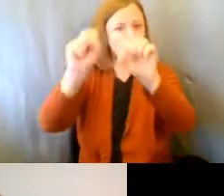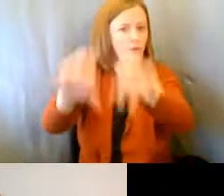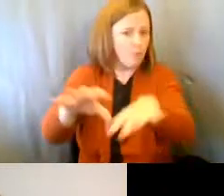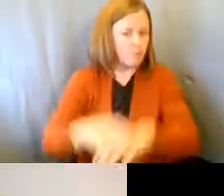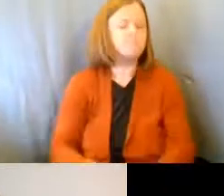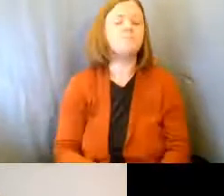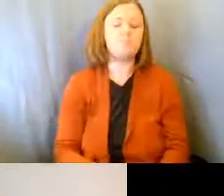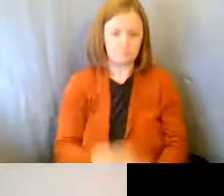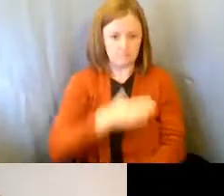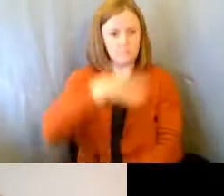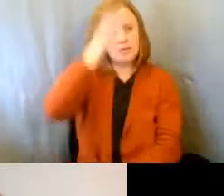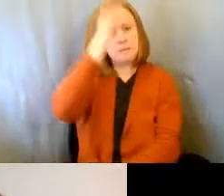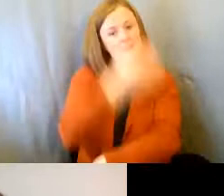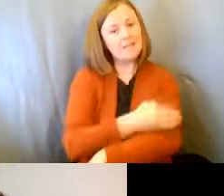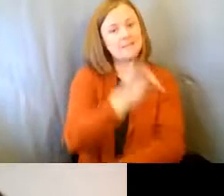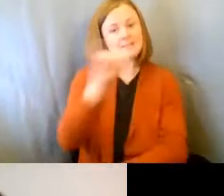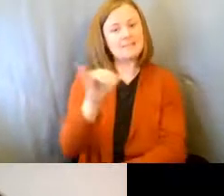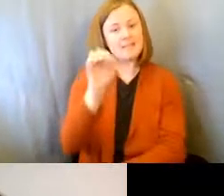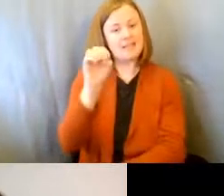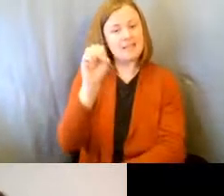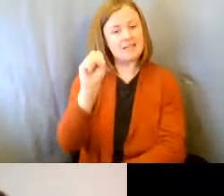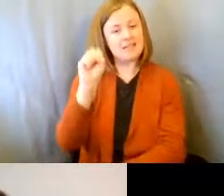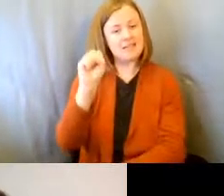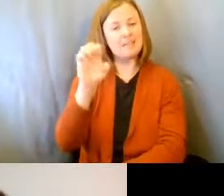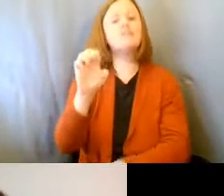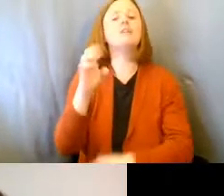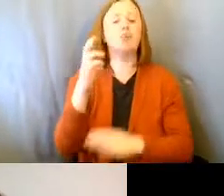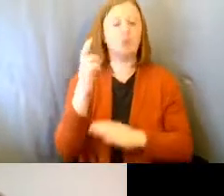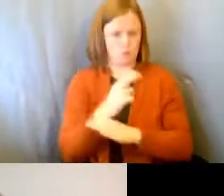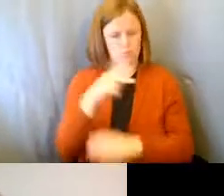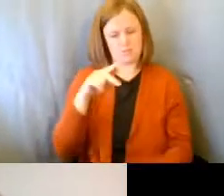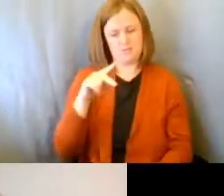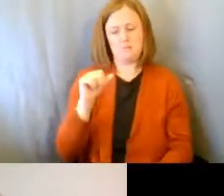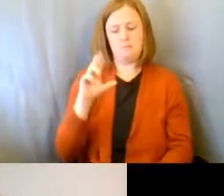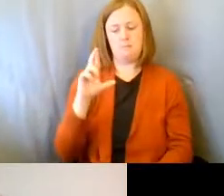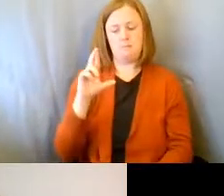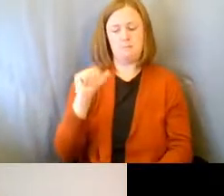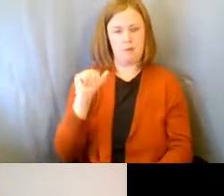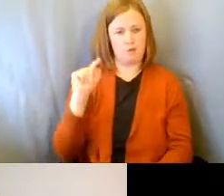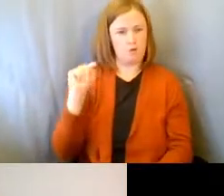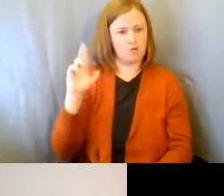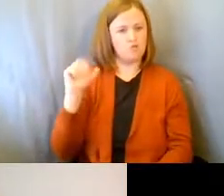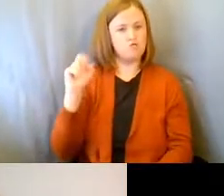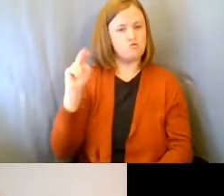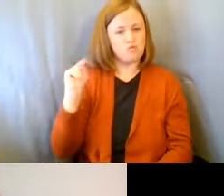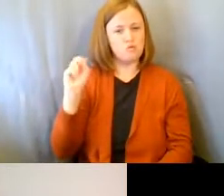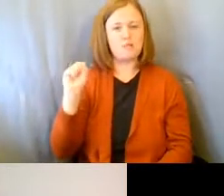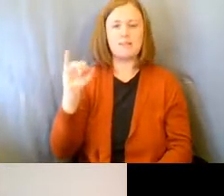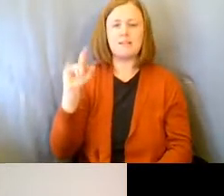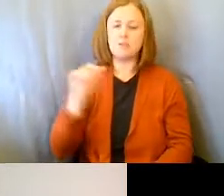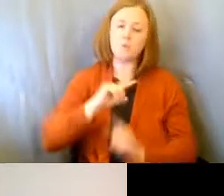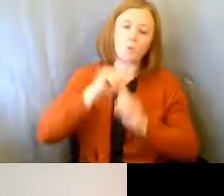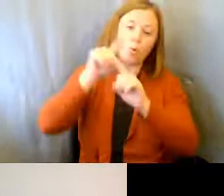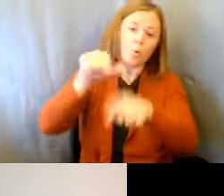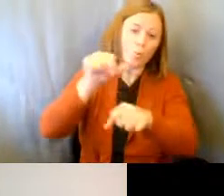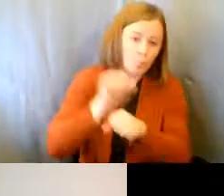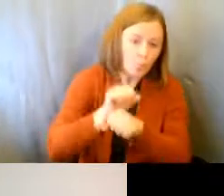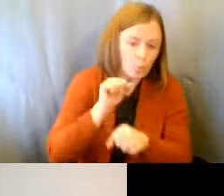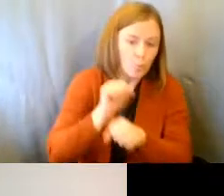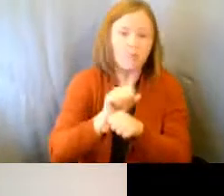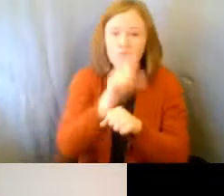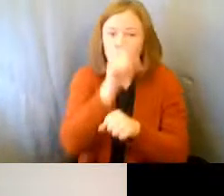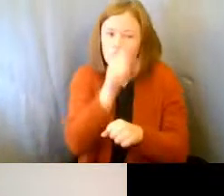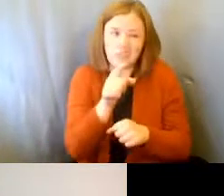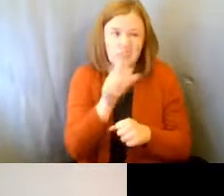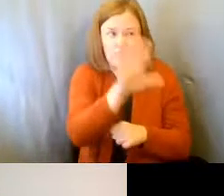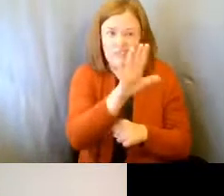So, my son, Jesse, he uses the paratransit to get around. And he uses that to get to work. And pretty